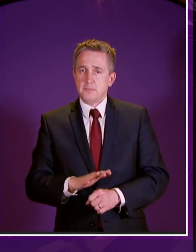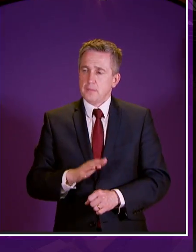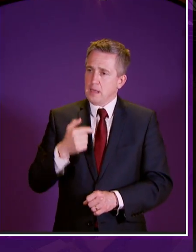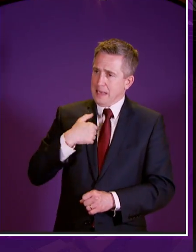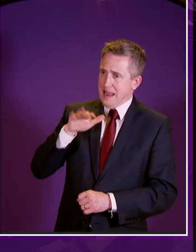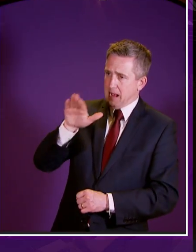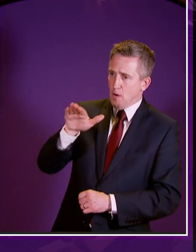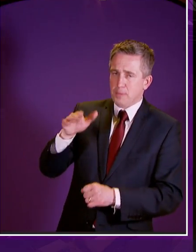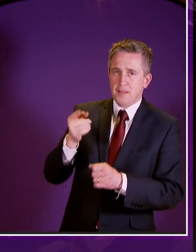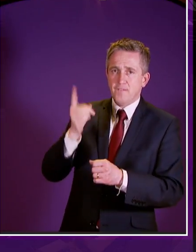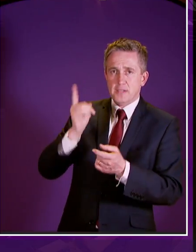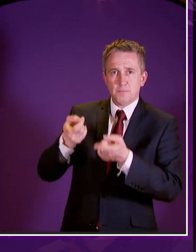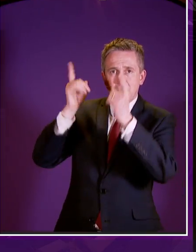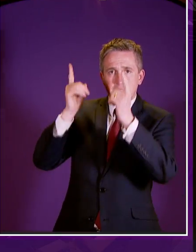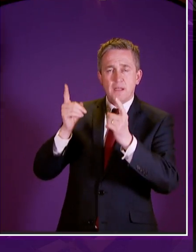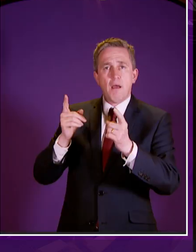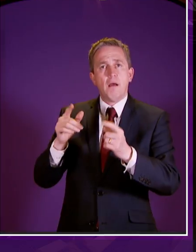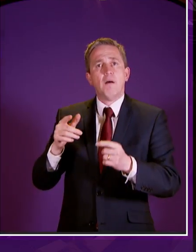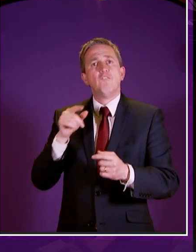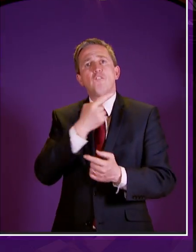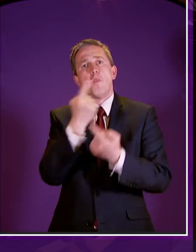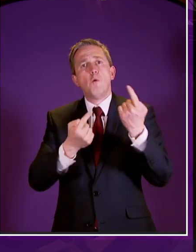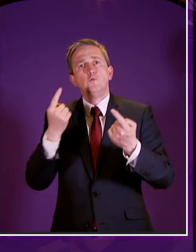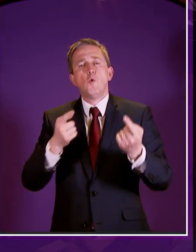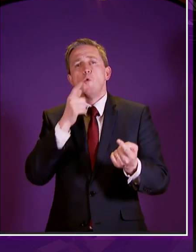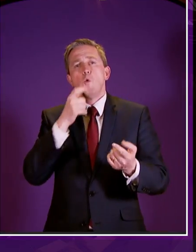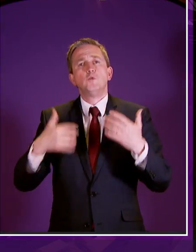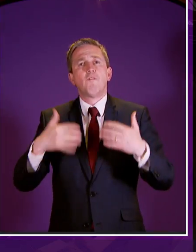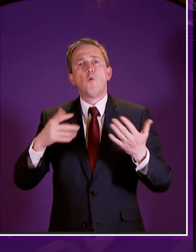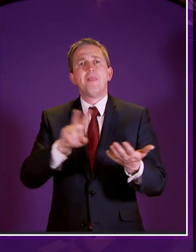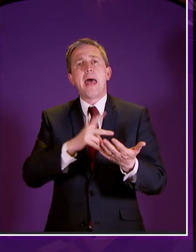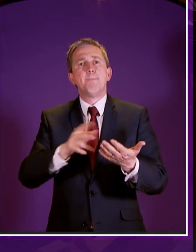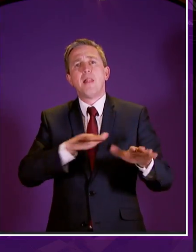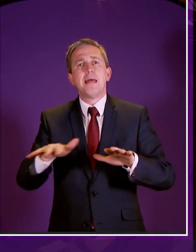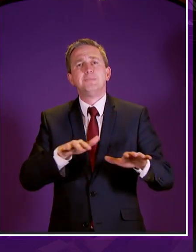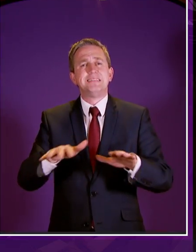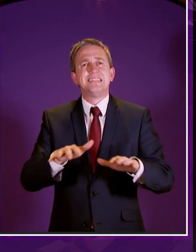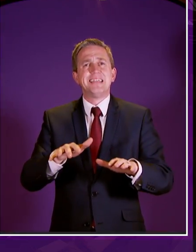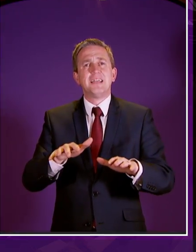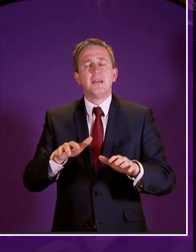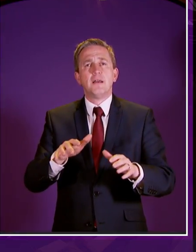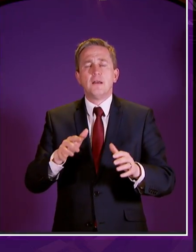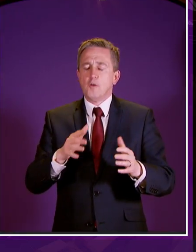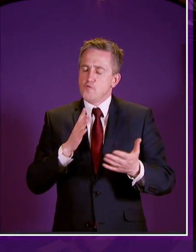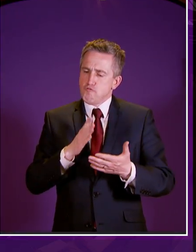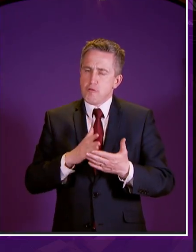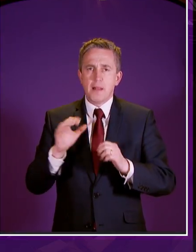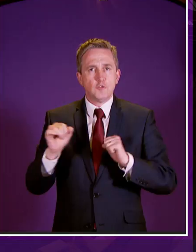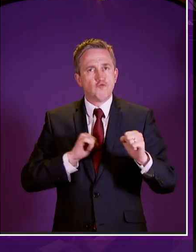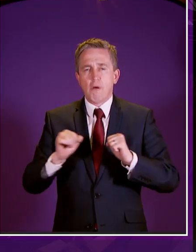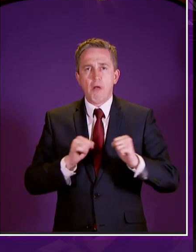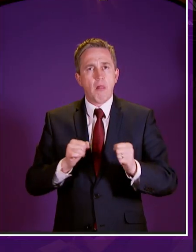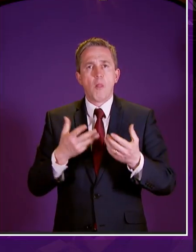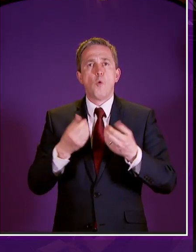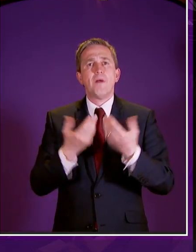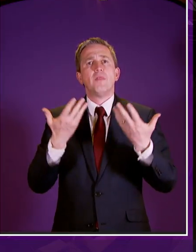lobby you on behalf of those with epilepsy who i think do face real struggles under the present pit regulations and